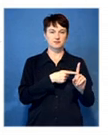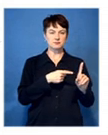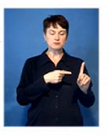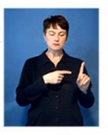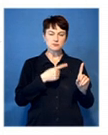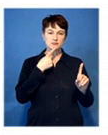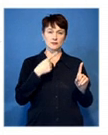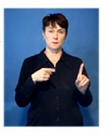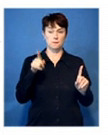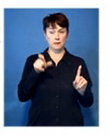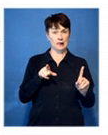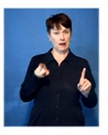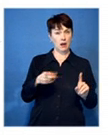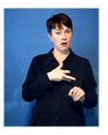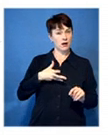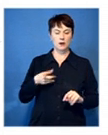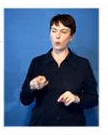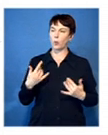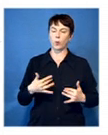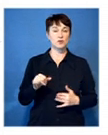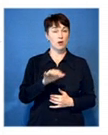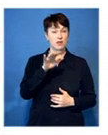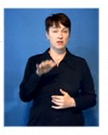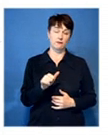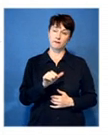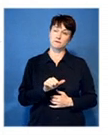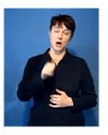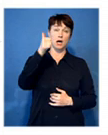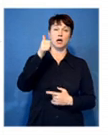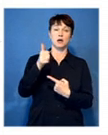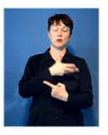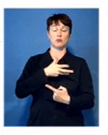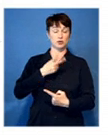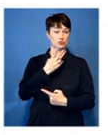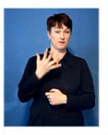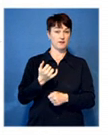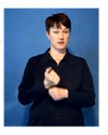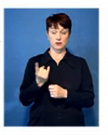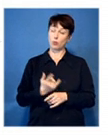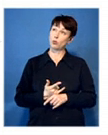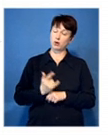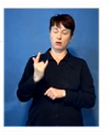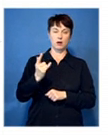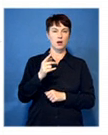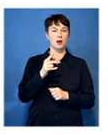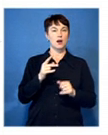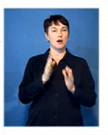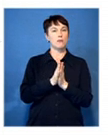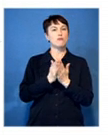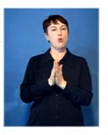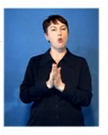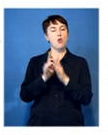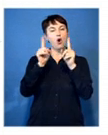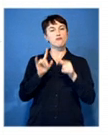Kordomo, who says that Nadine Gordomo became the first South African and first woman in 25 years to win the Nobel Prize for Literature.